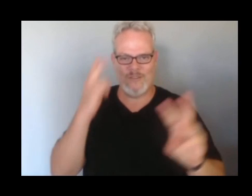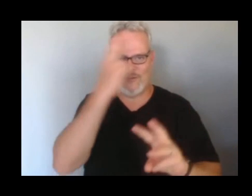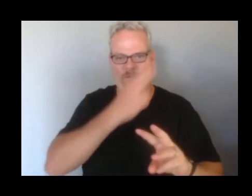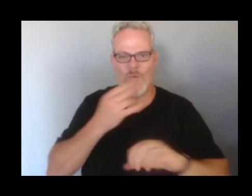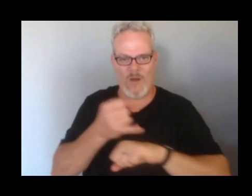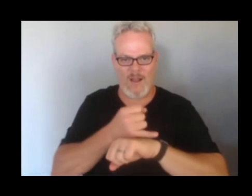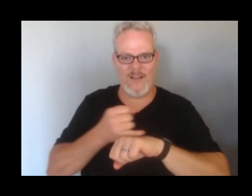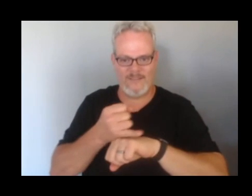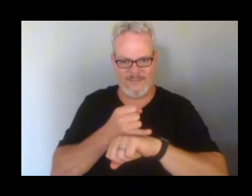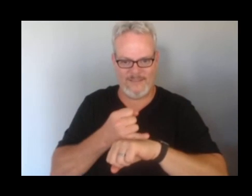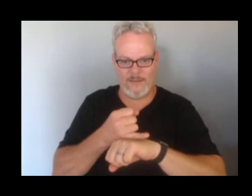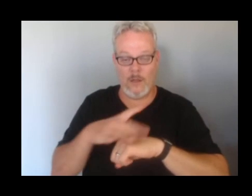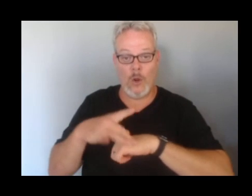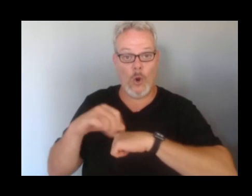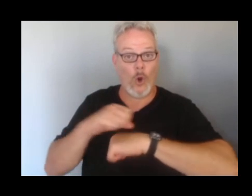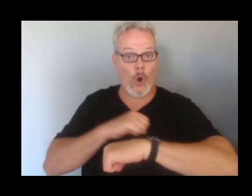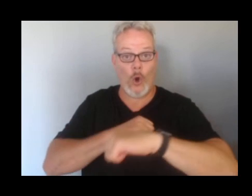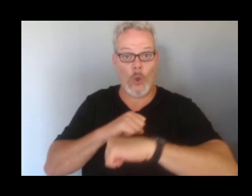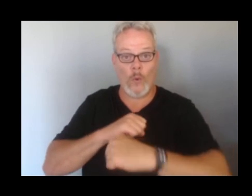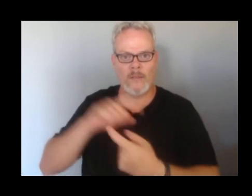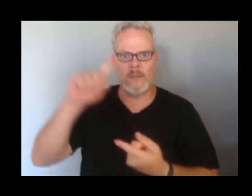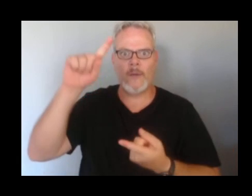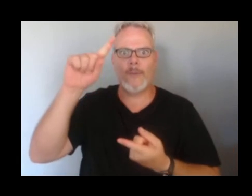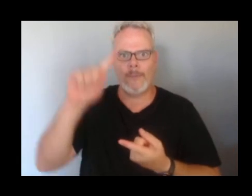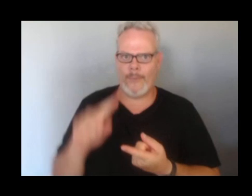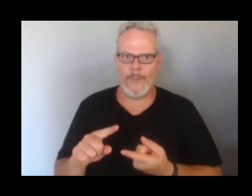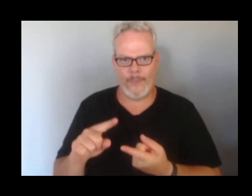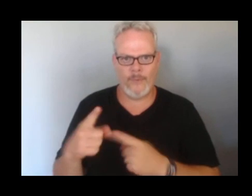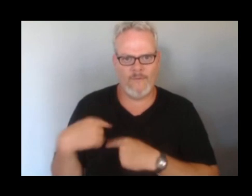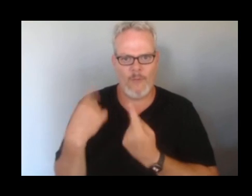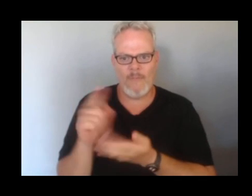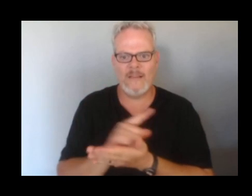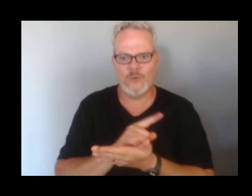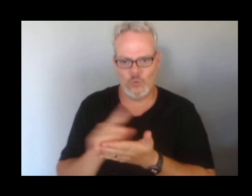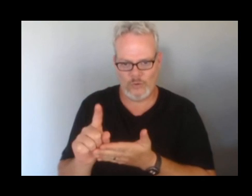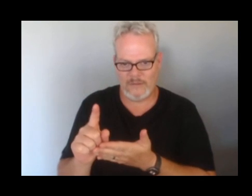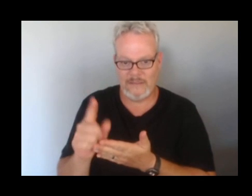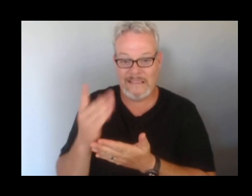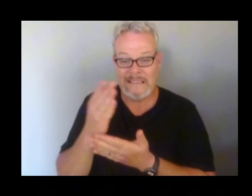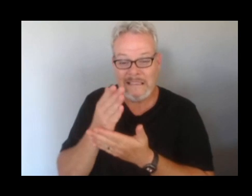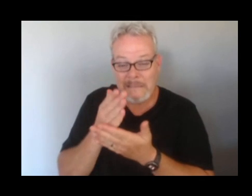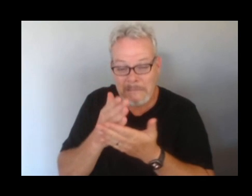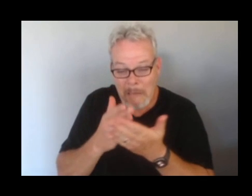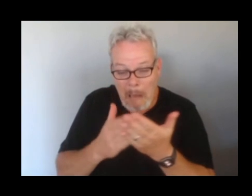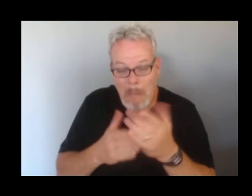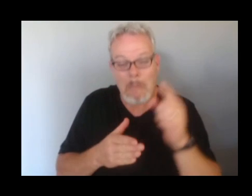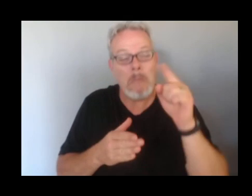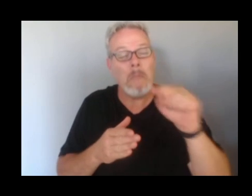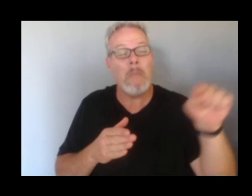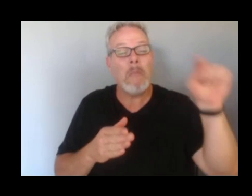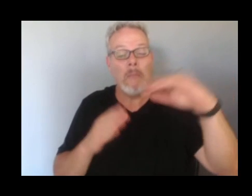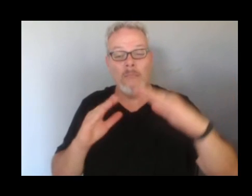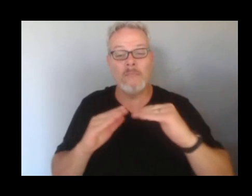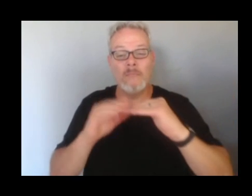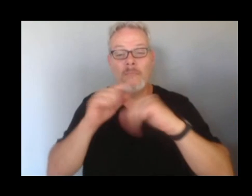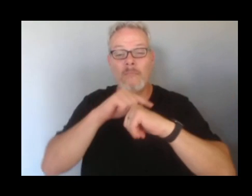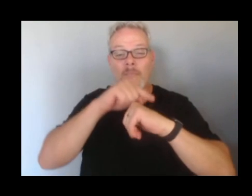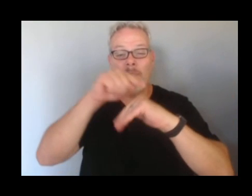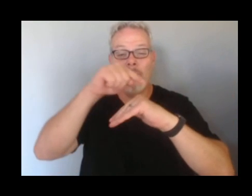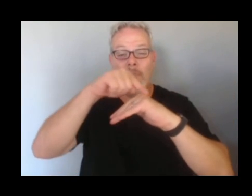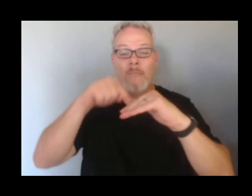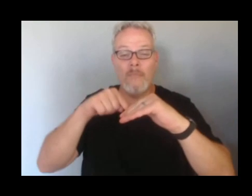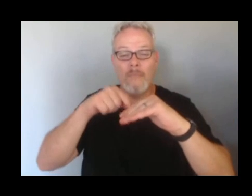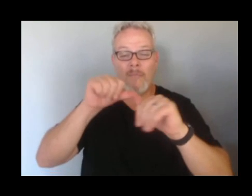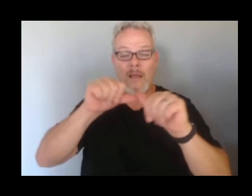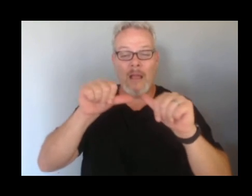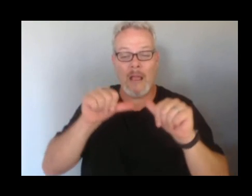Earthquakes have been quiet over the past week, some still along the south flank of Kilauea, a smattering under the summit and low levels